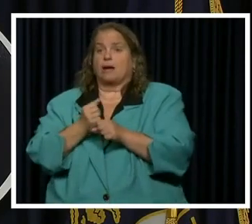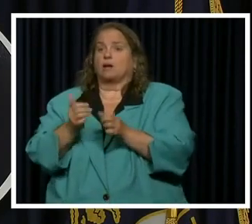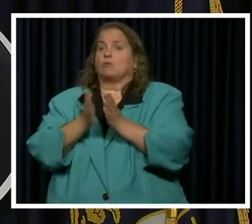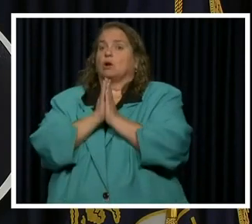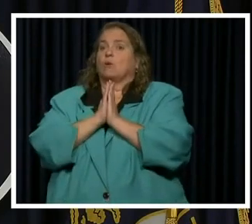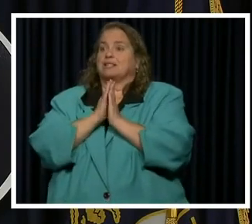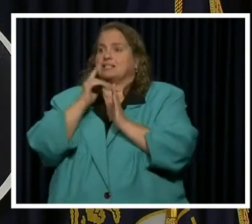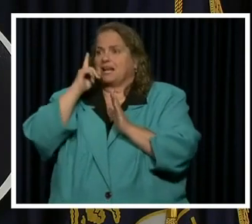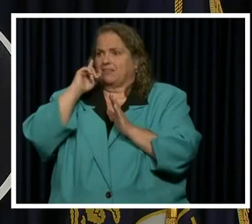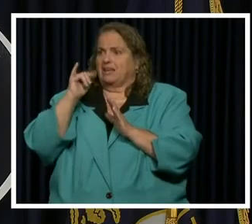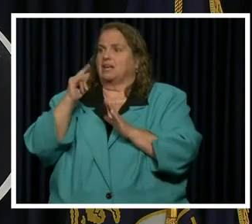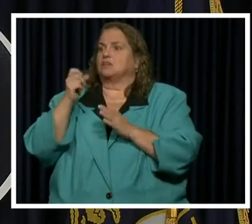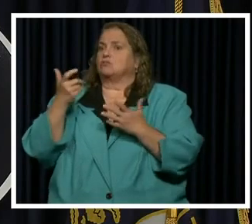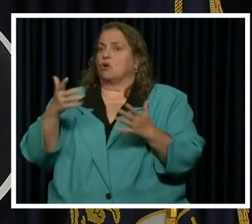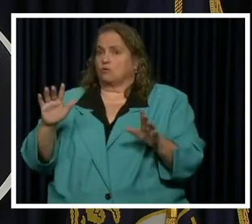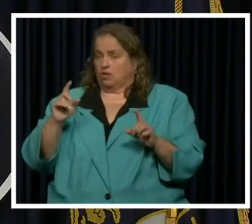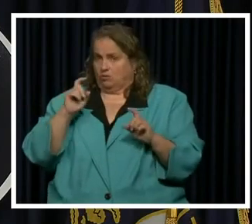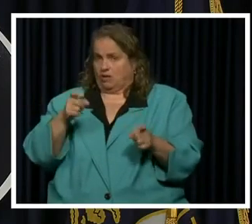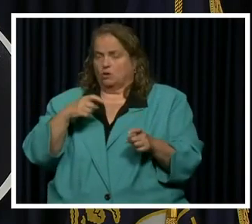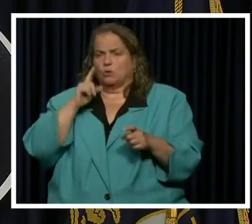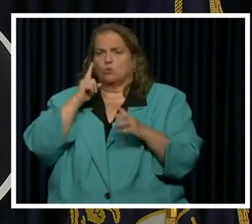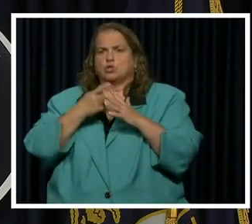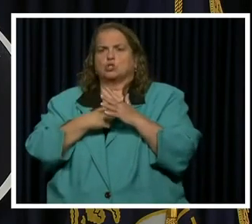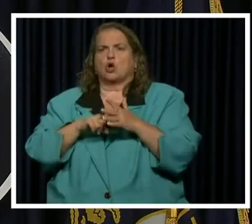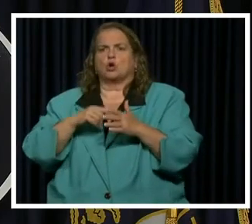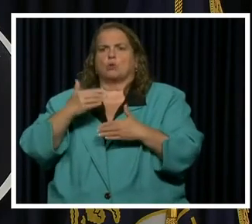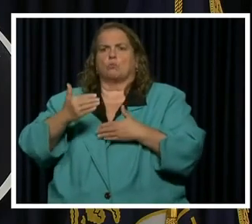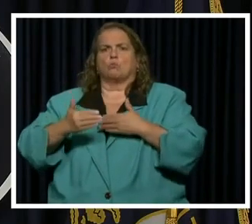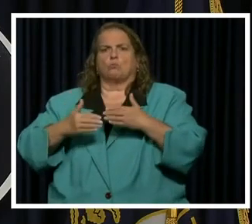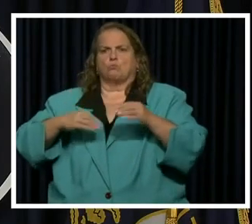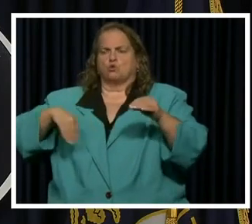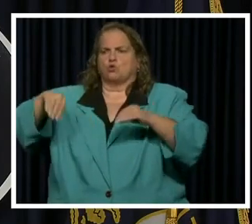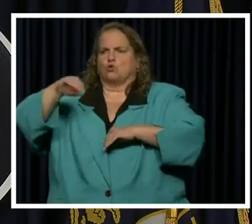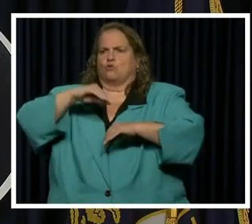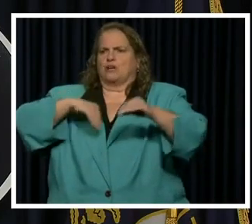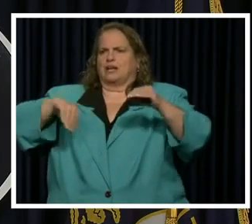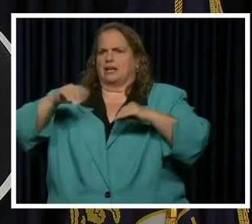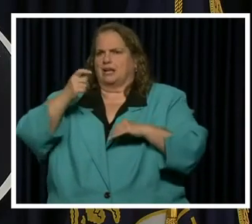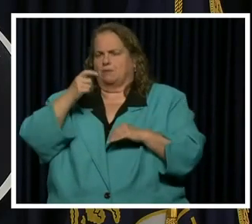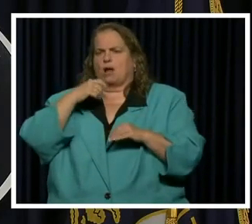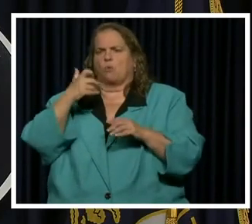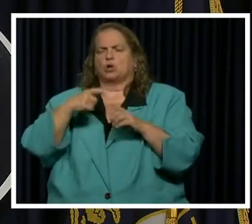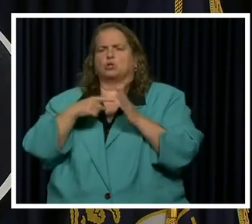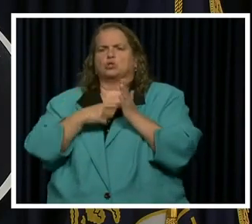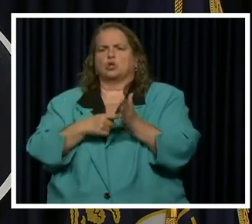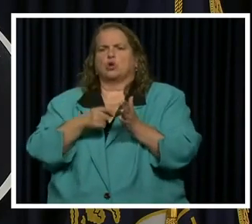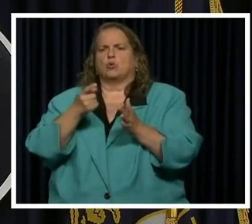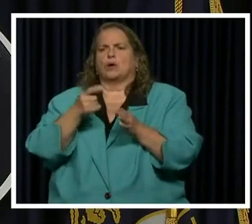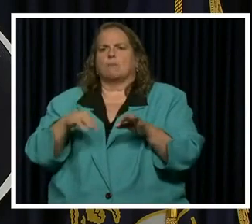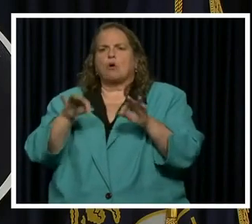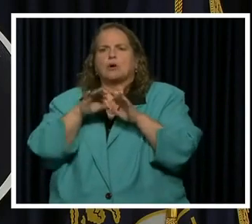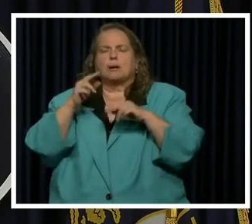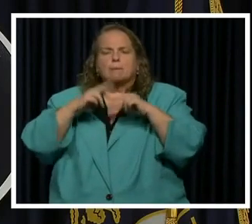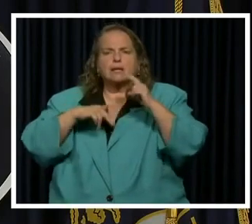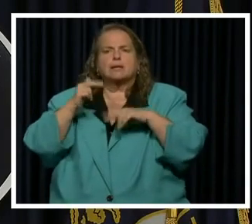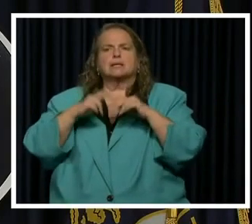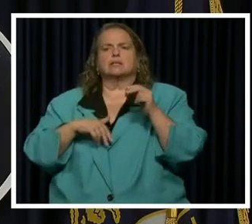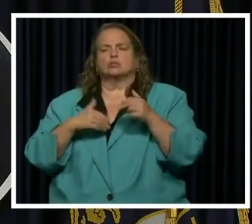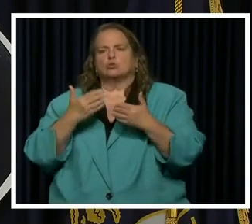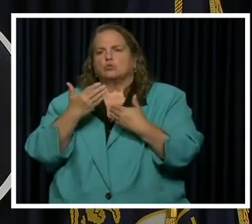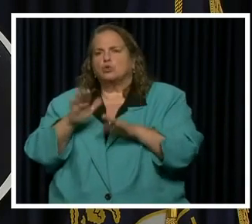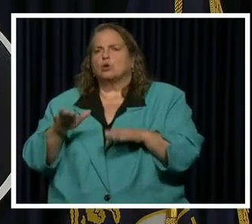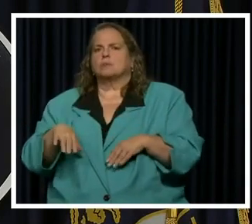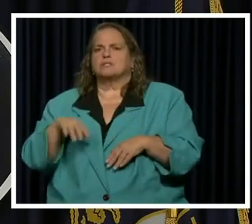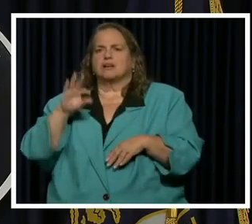I think it's granted. We're going to start moving this around a little bit. I want to show you important buildings and rooms and